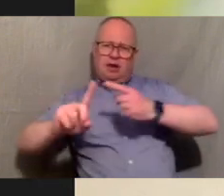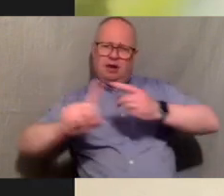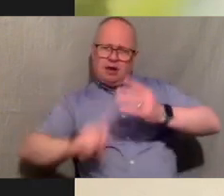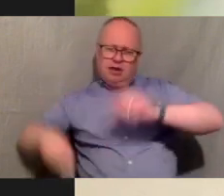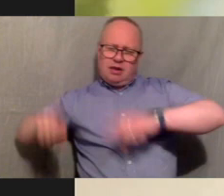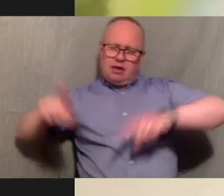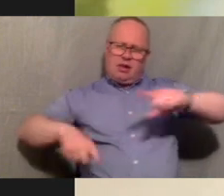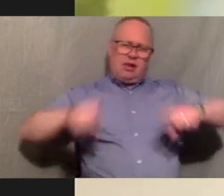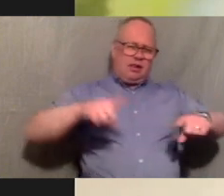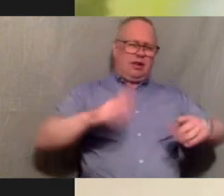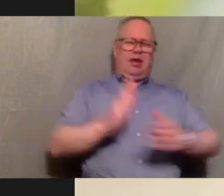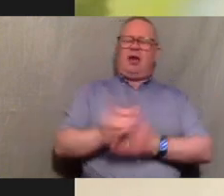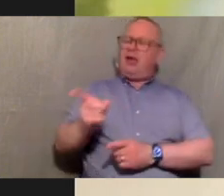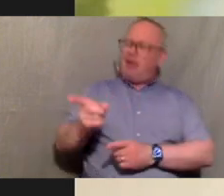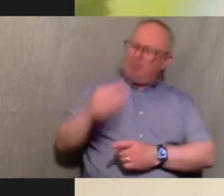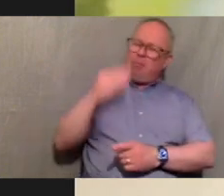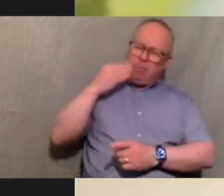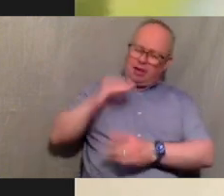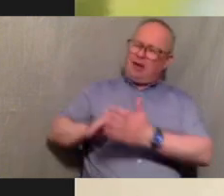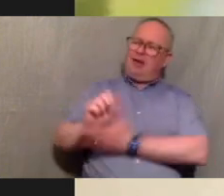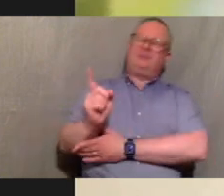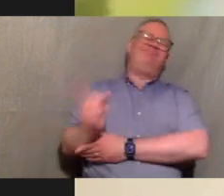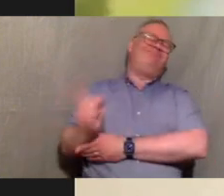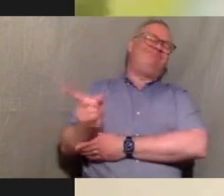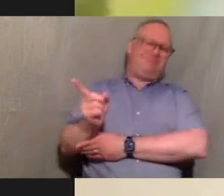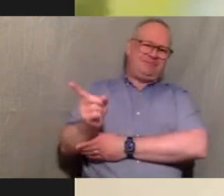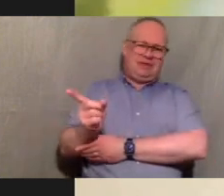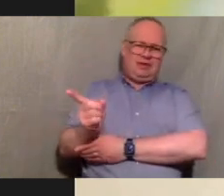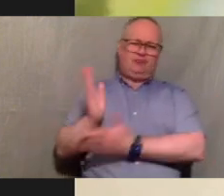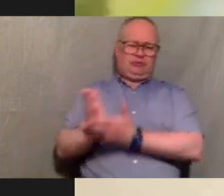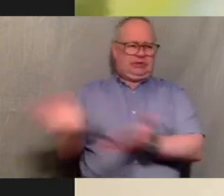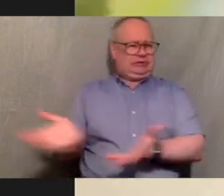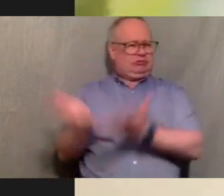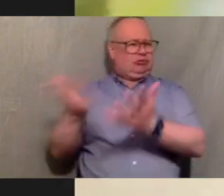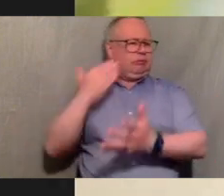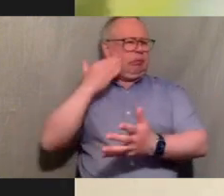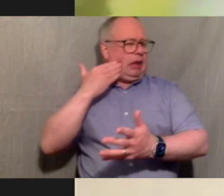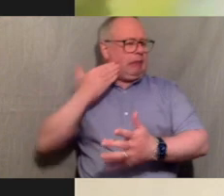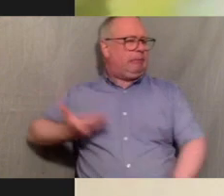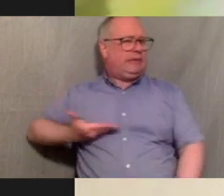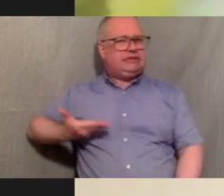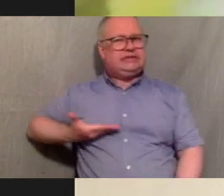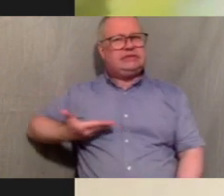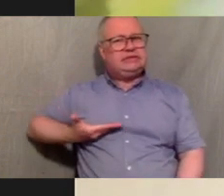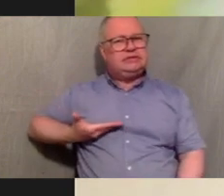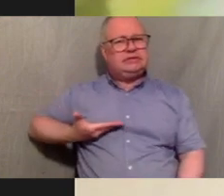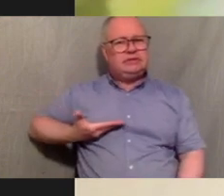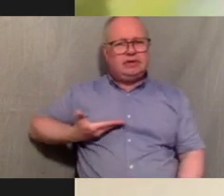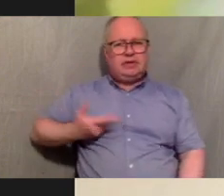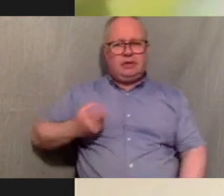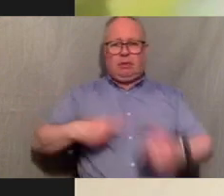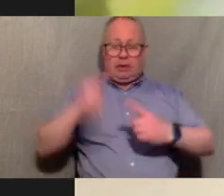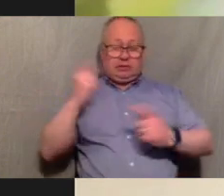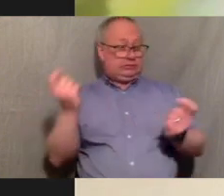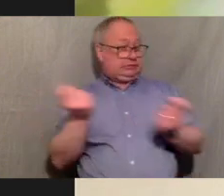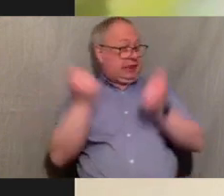the black people living in scotland and a way to promote black businesses and other things and also just to highlight that we can celebrate the fact that we're leaving we